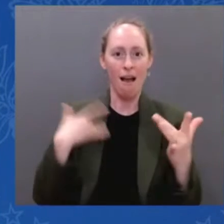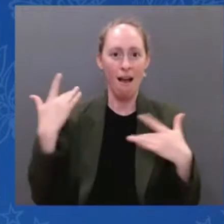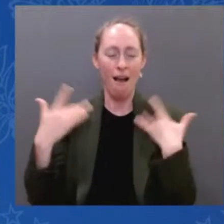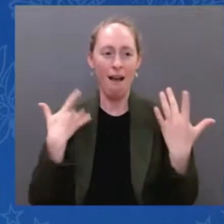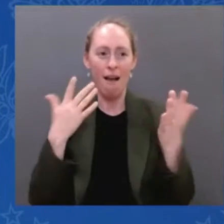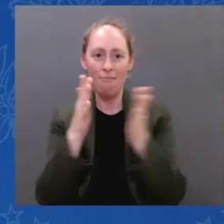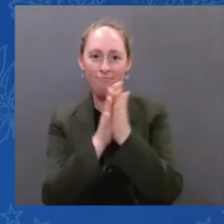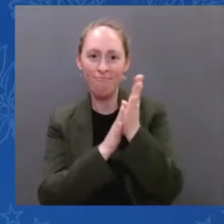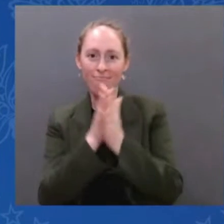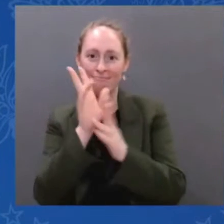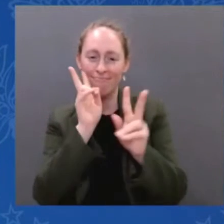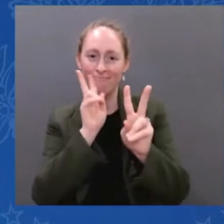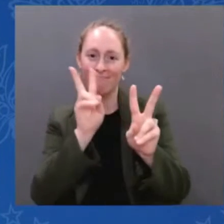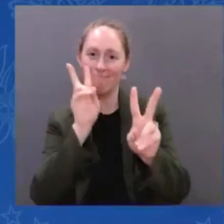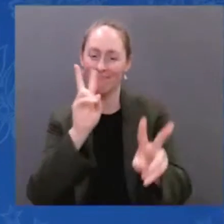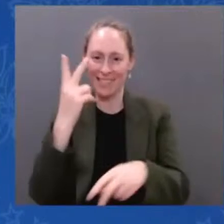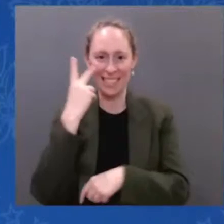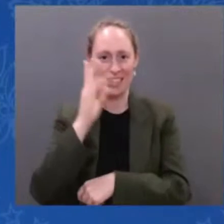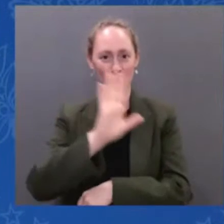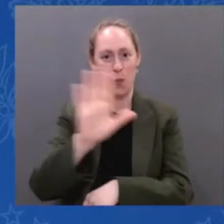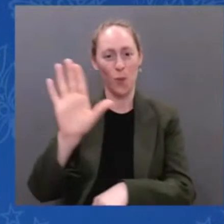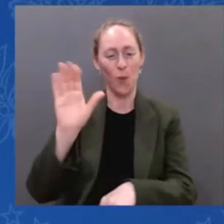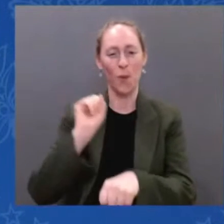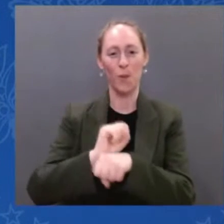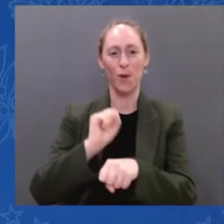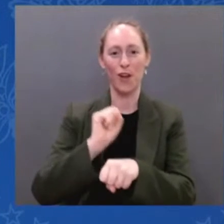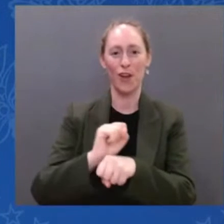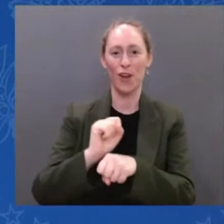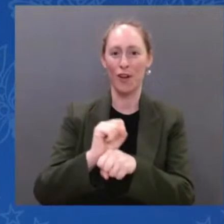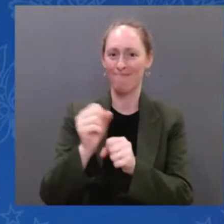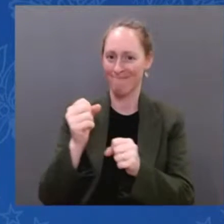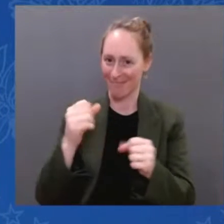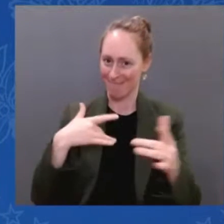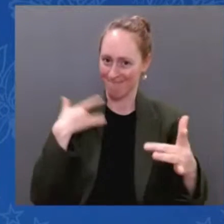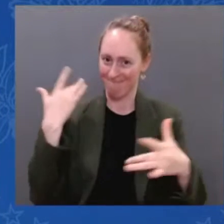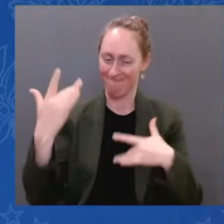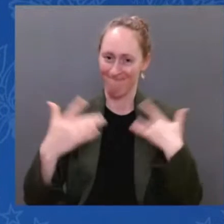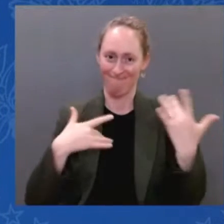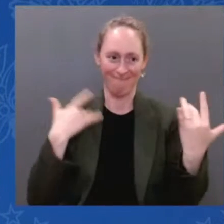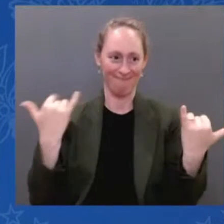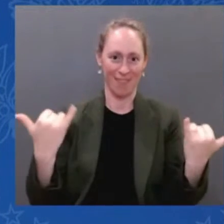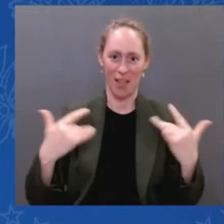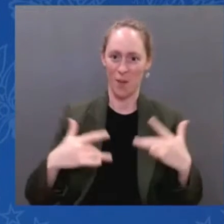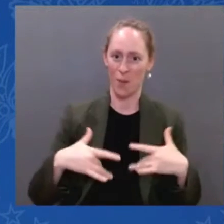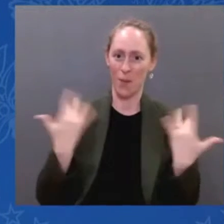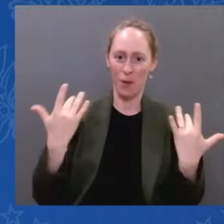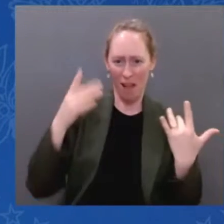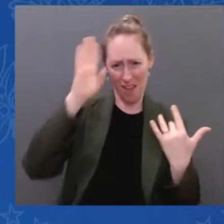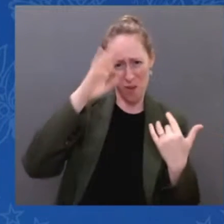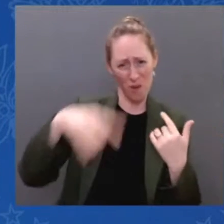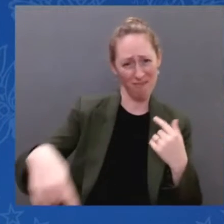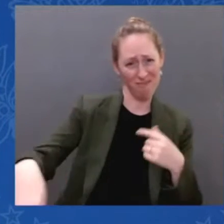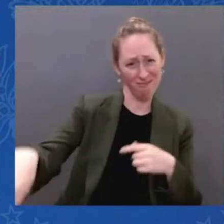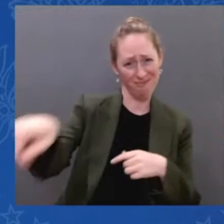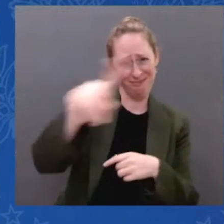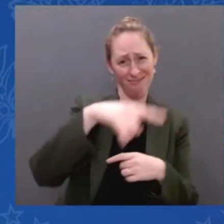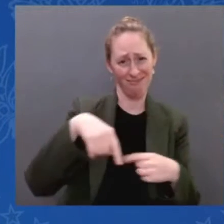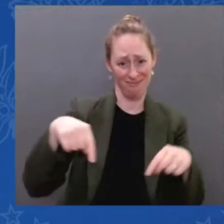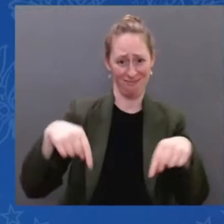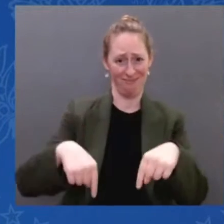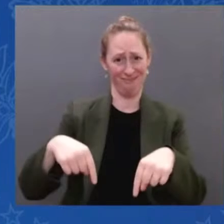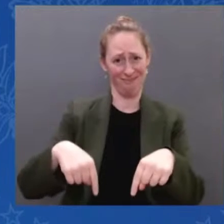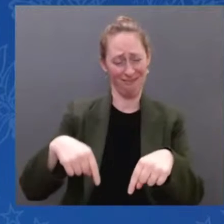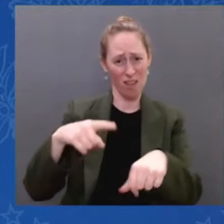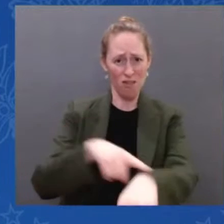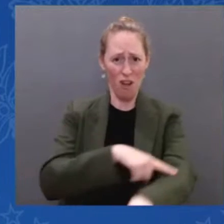unveiling of the work that you have been laboring on for decades. So to our president, Joe Biden, thank